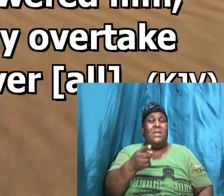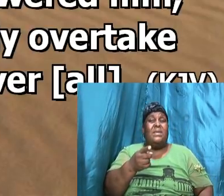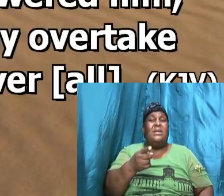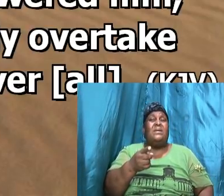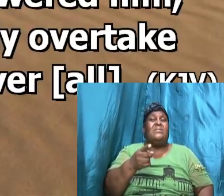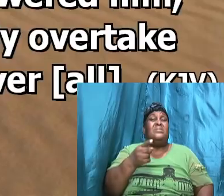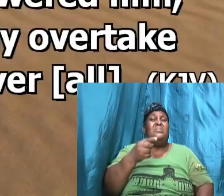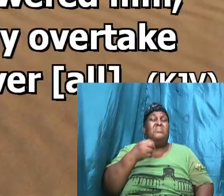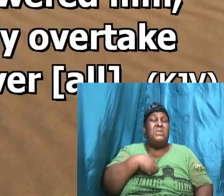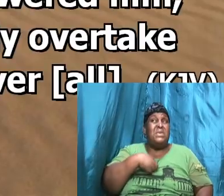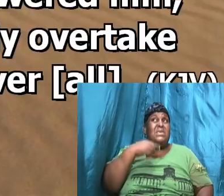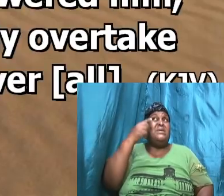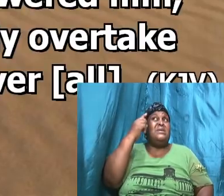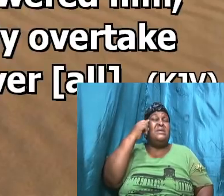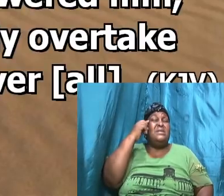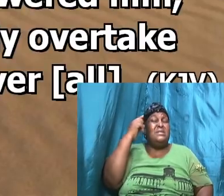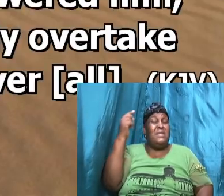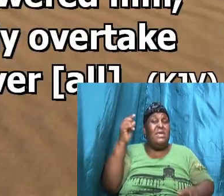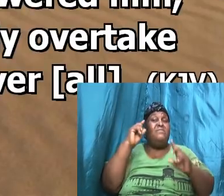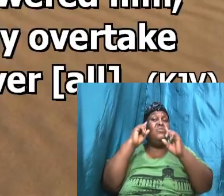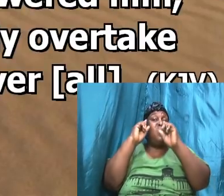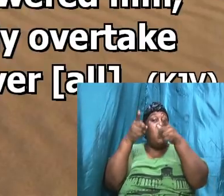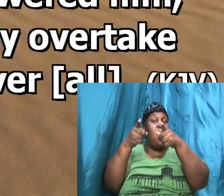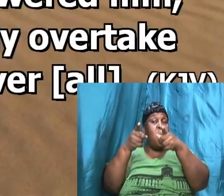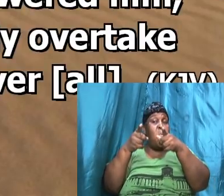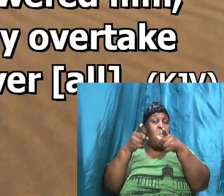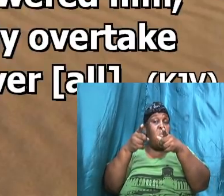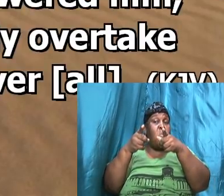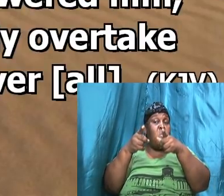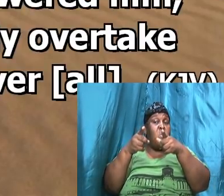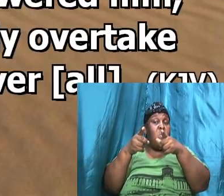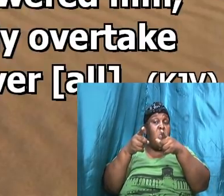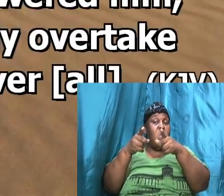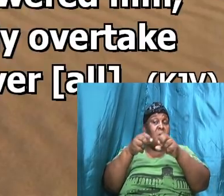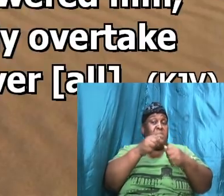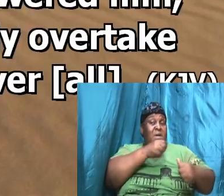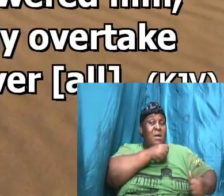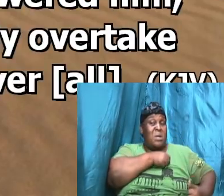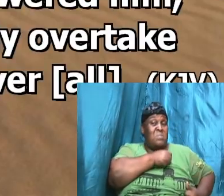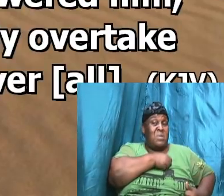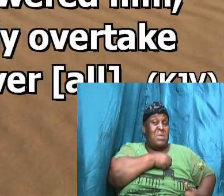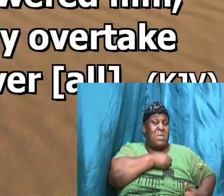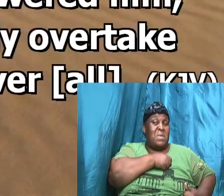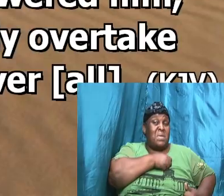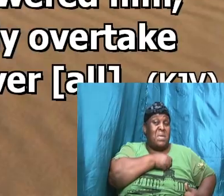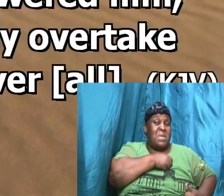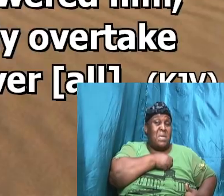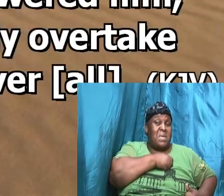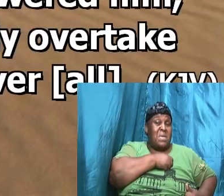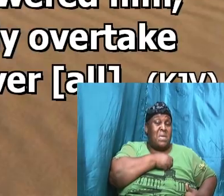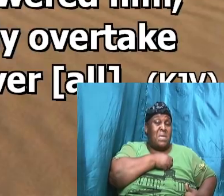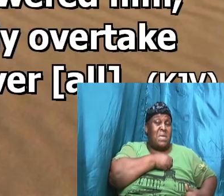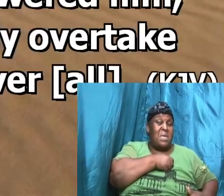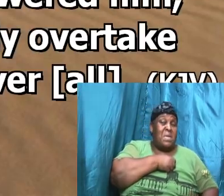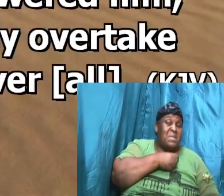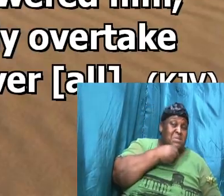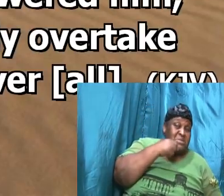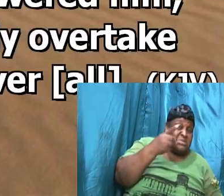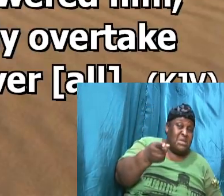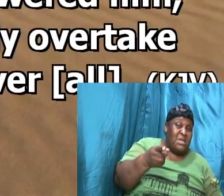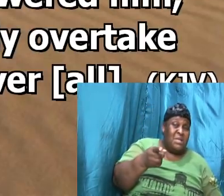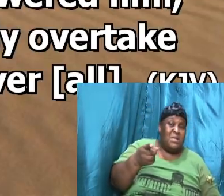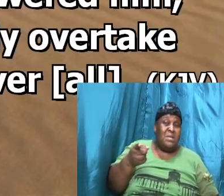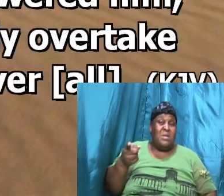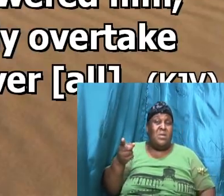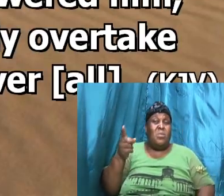pursue after this troop shall I overtake them and he answered him pursue for thou